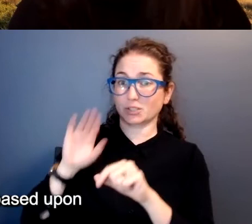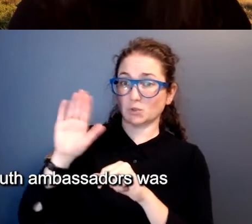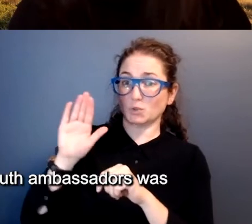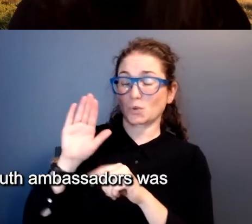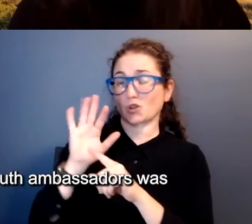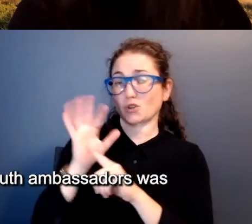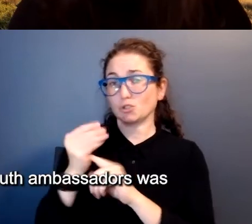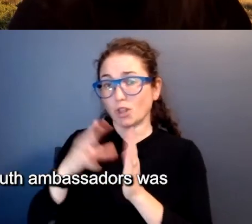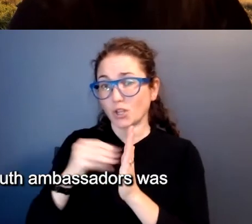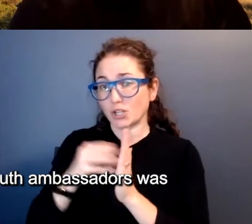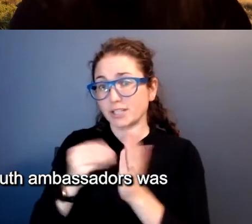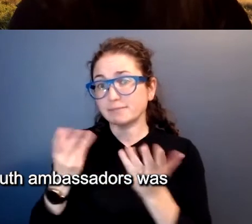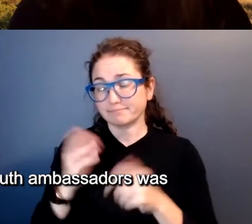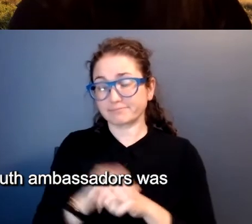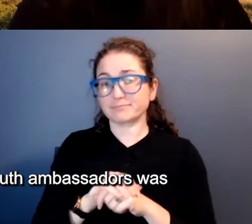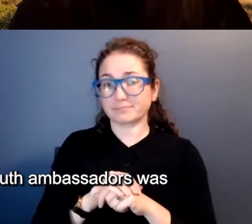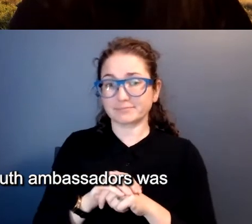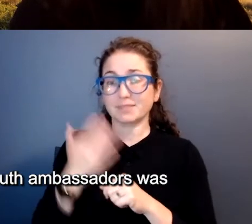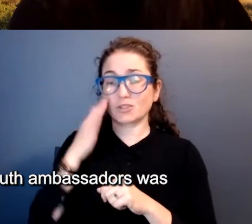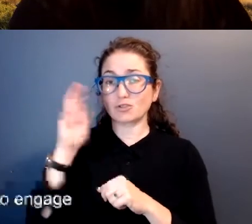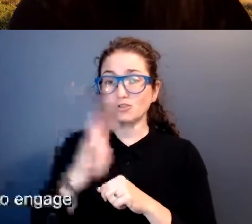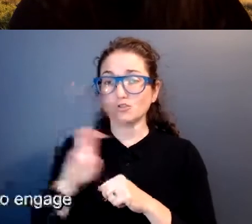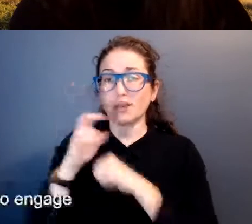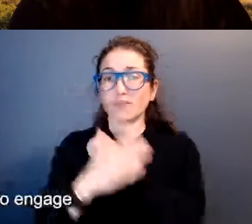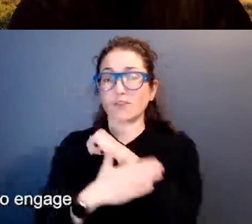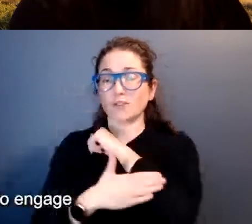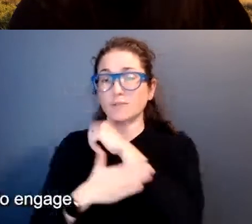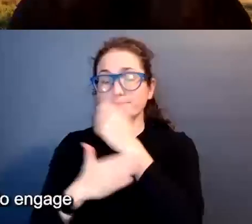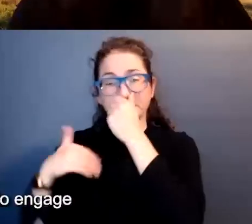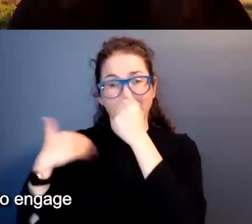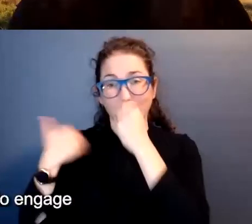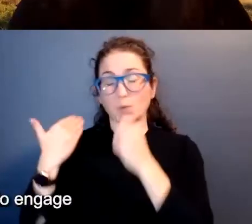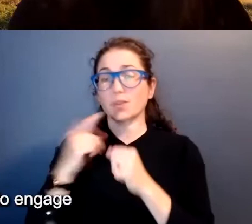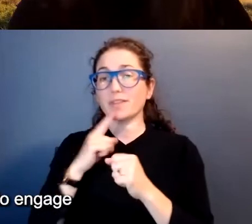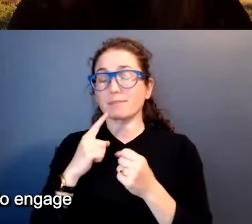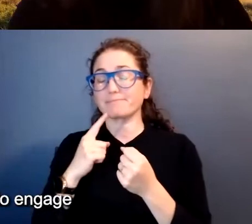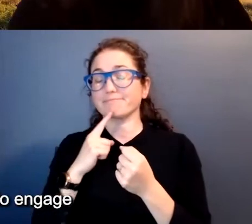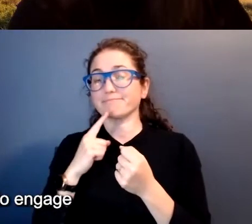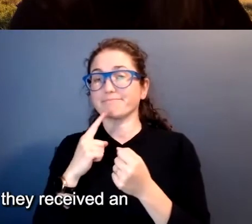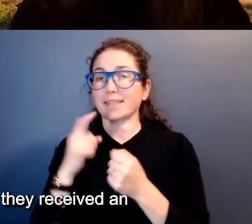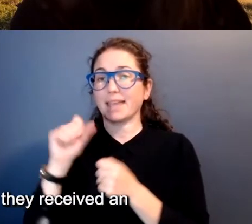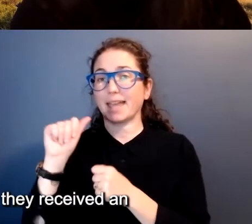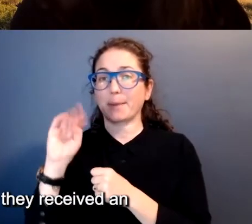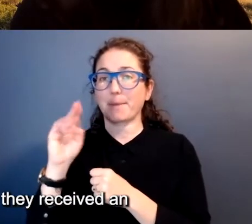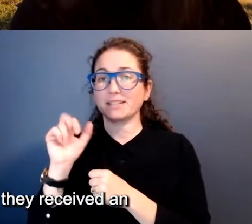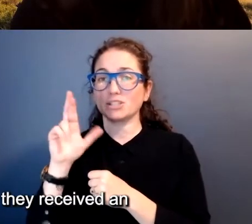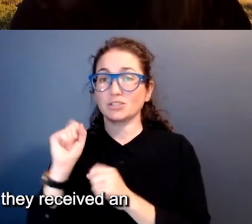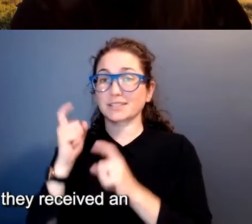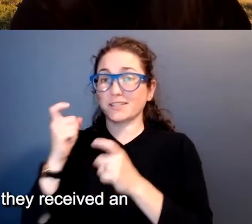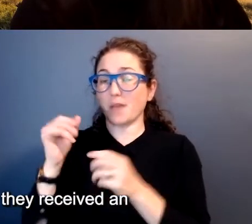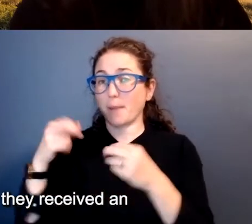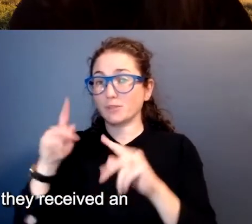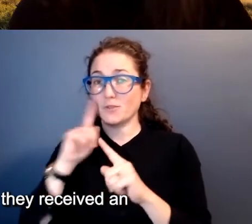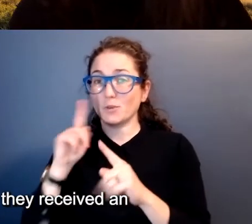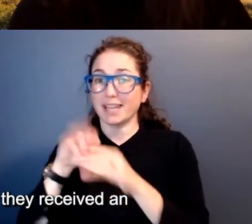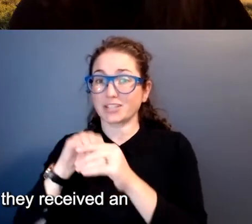learning. And so our tribal youth ambassadors was giving them the opportunity to engage that. Program's been around for 10